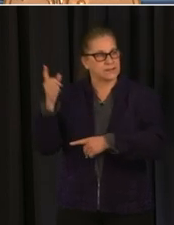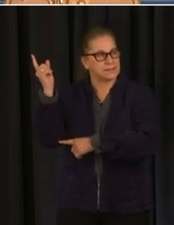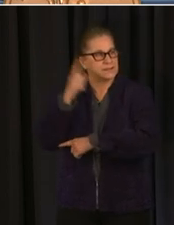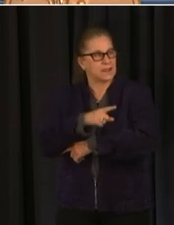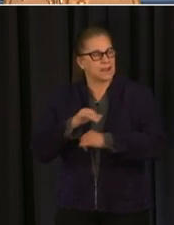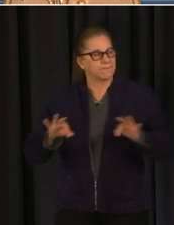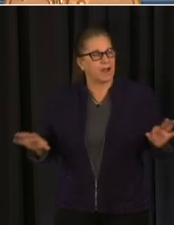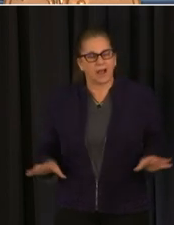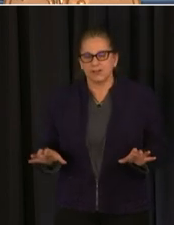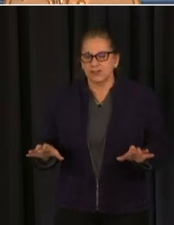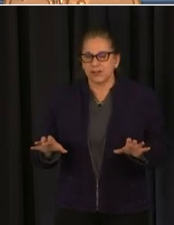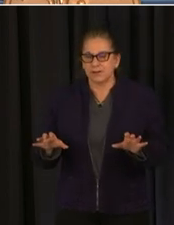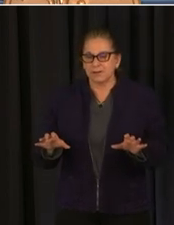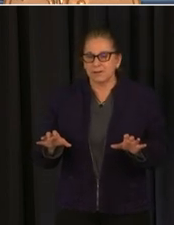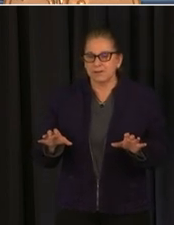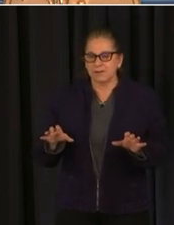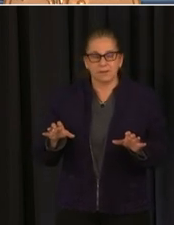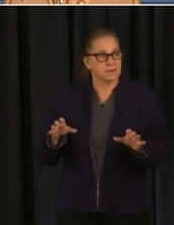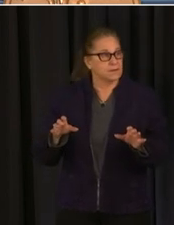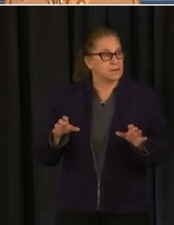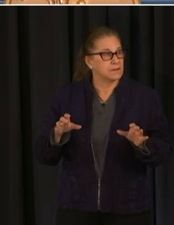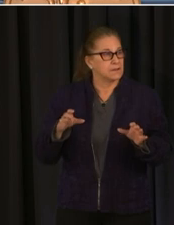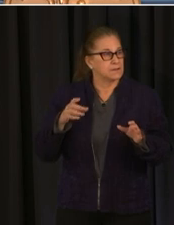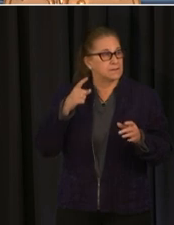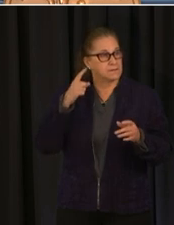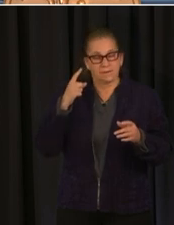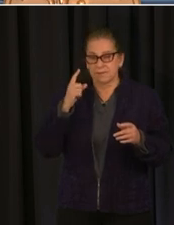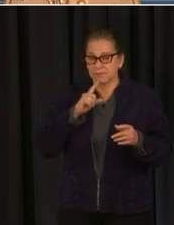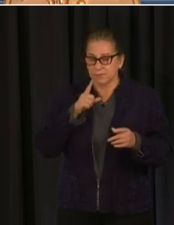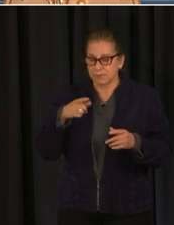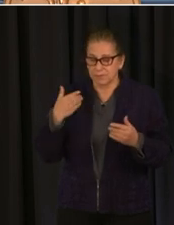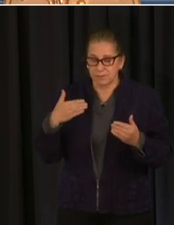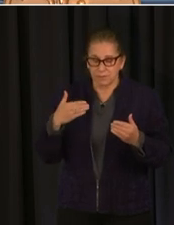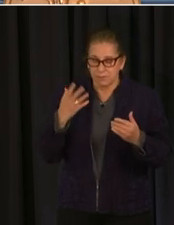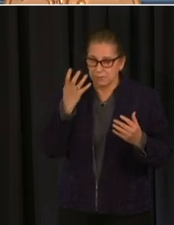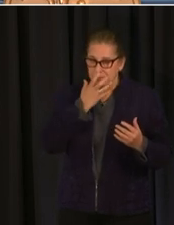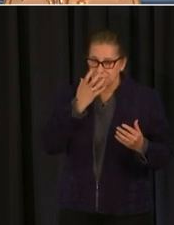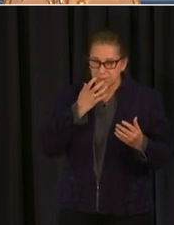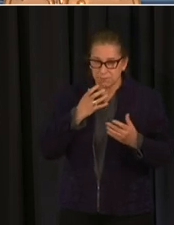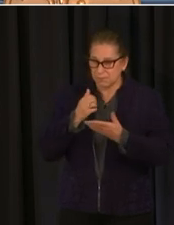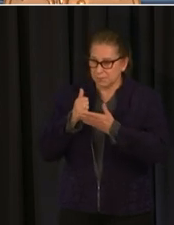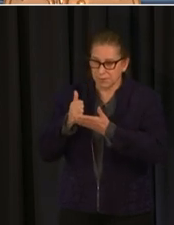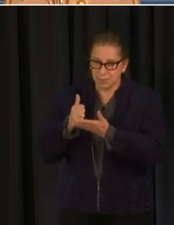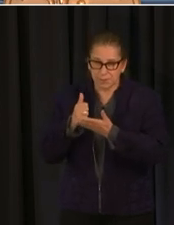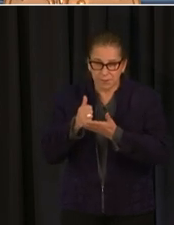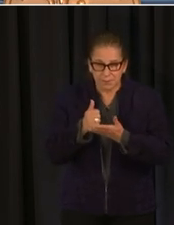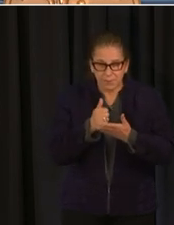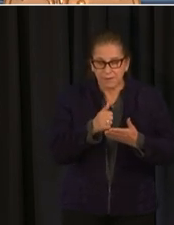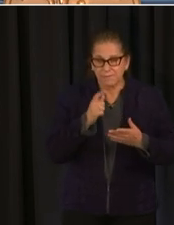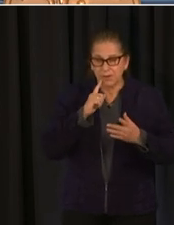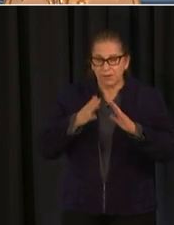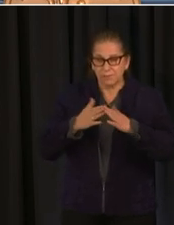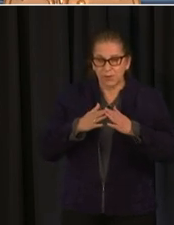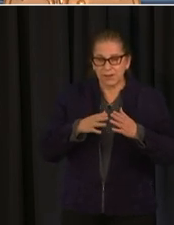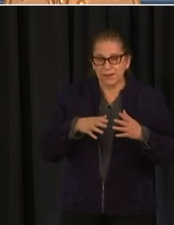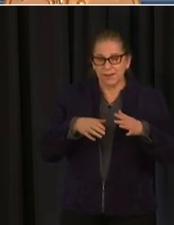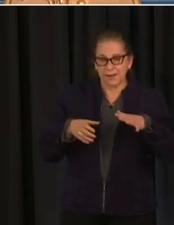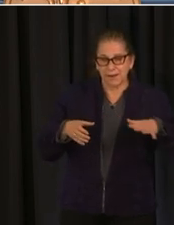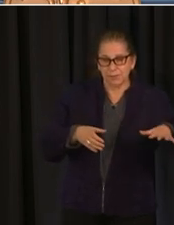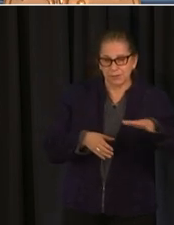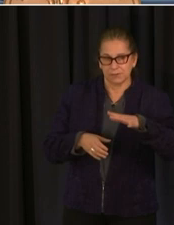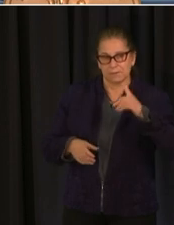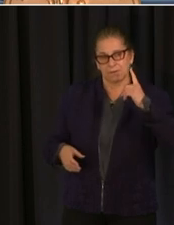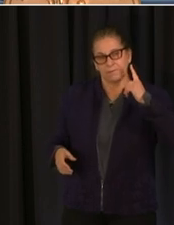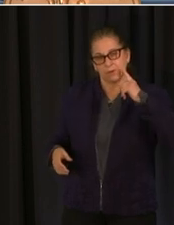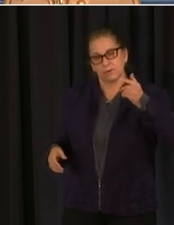we're going to do it again we had so much fun and talked to so many neighbors that on saturday may 22nd we're going to have our